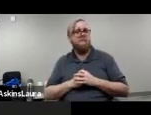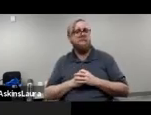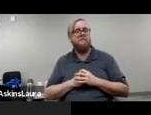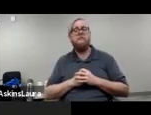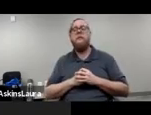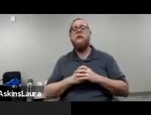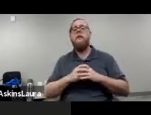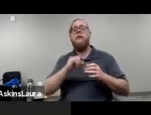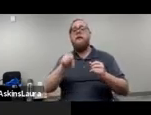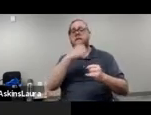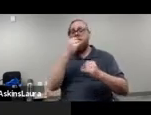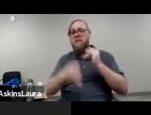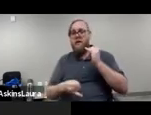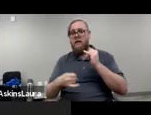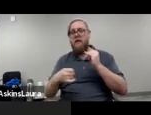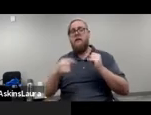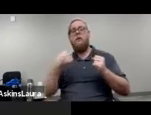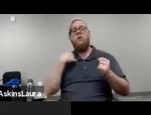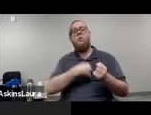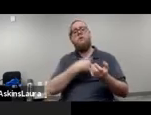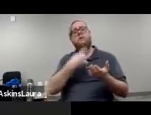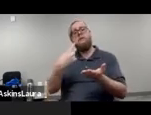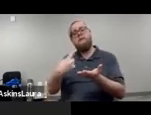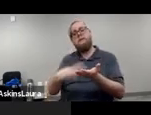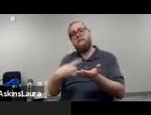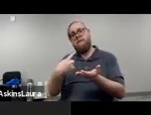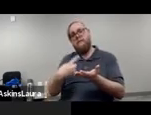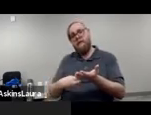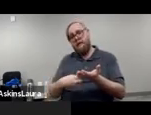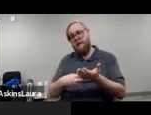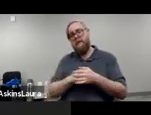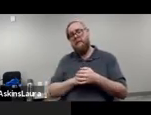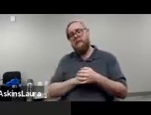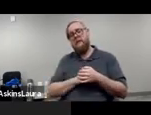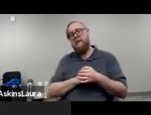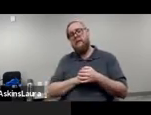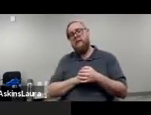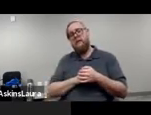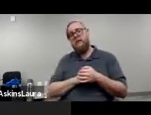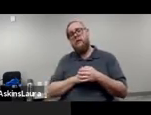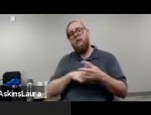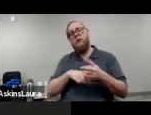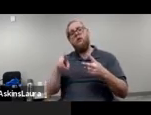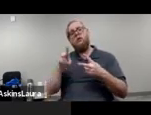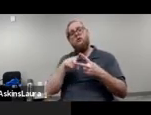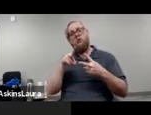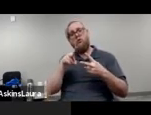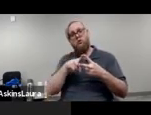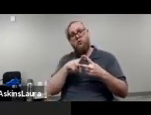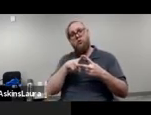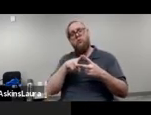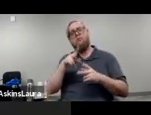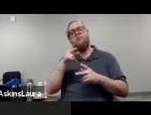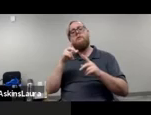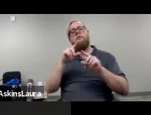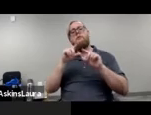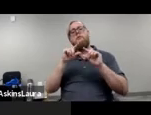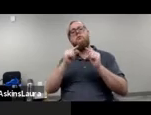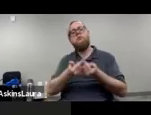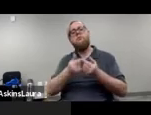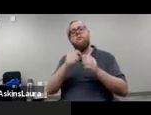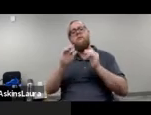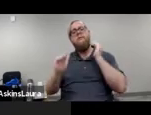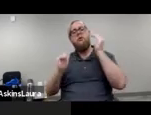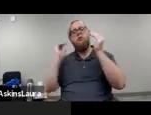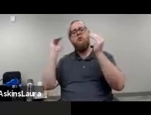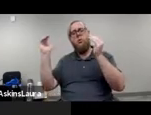And, finally, let's turn to the two sets of adults. And, I think I'm going to handle